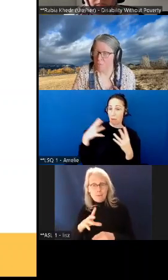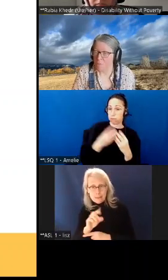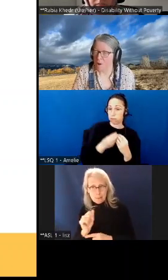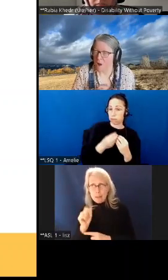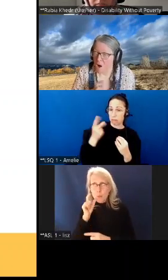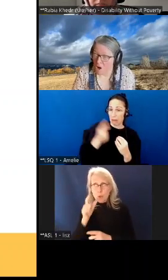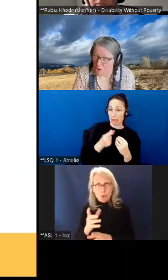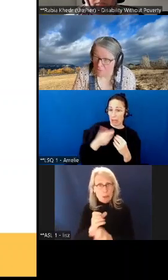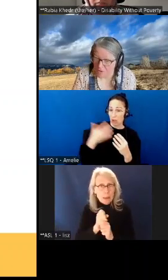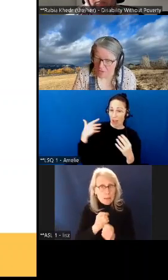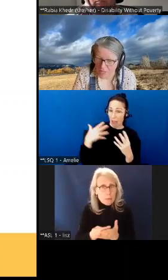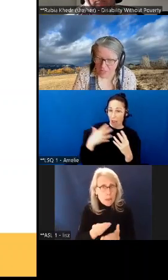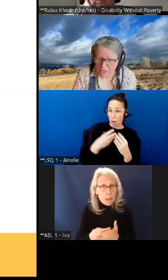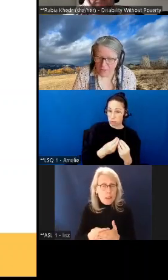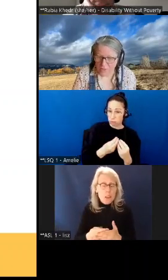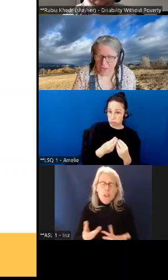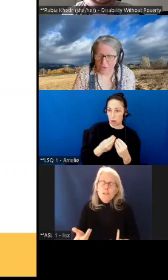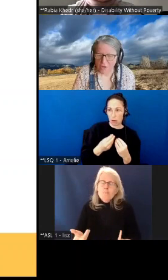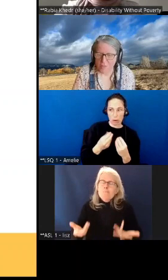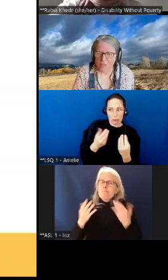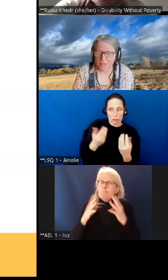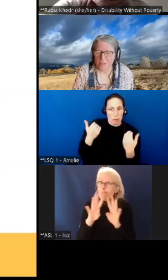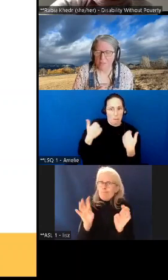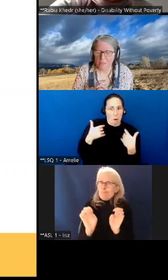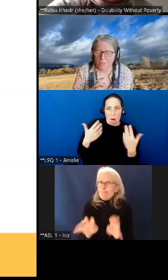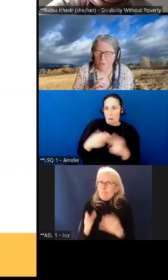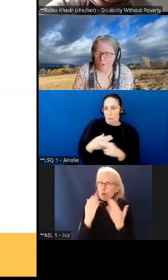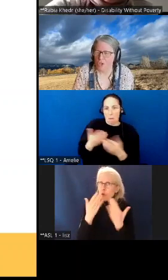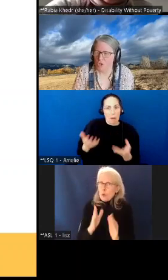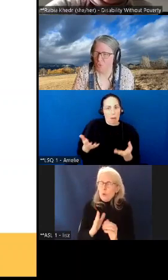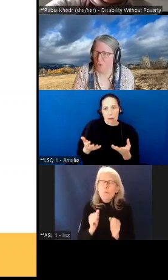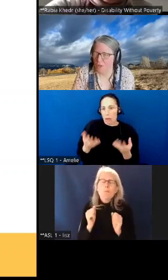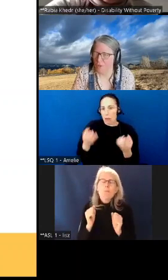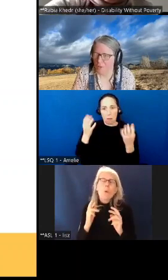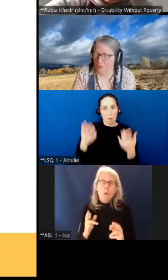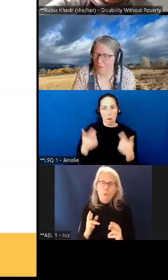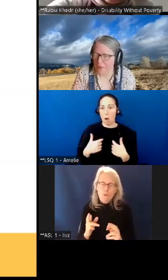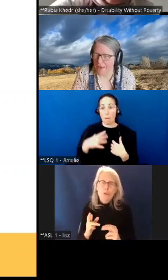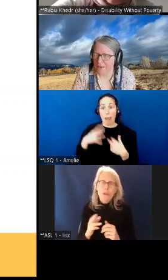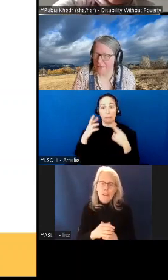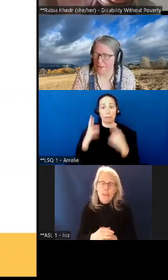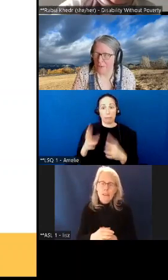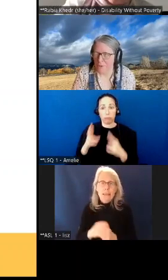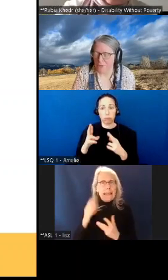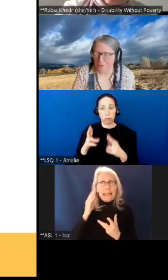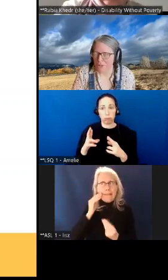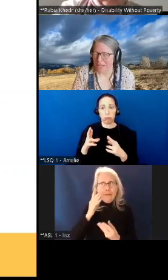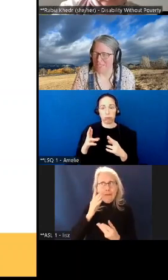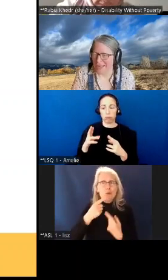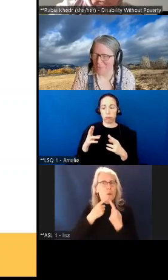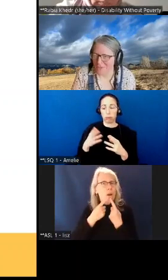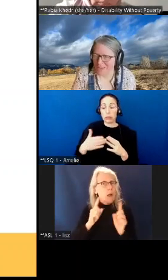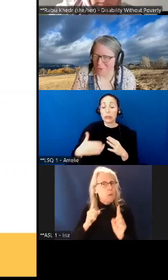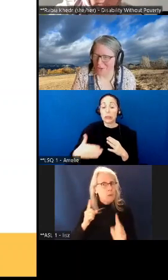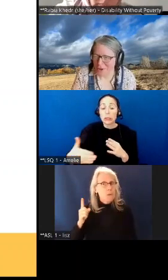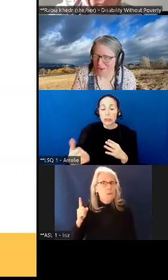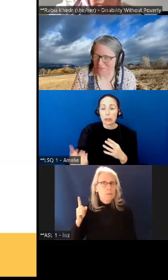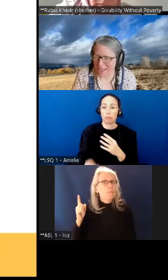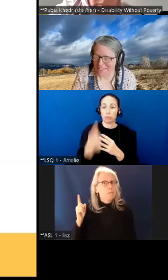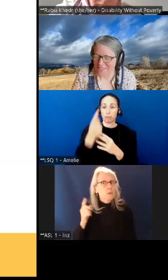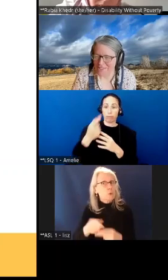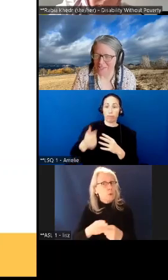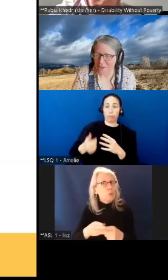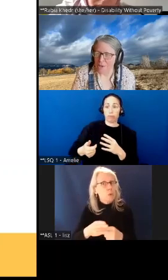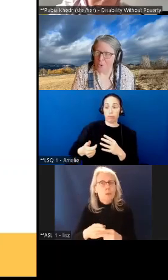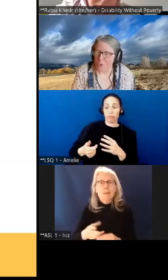those but hopefully they're coming much sooner than you know the last time we said we